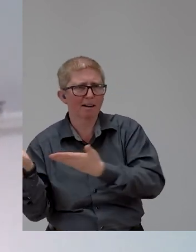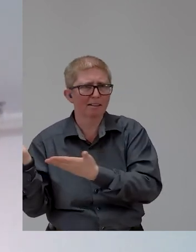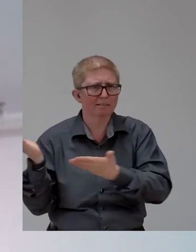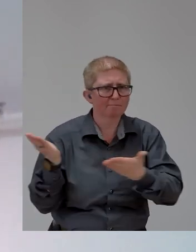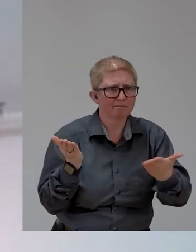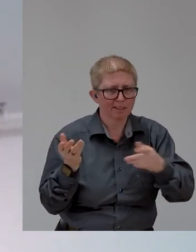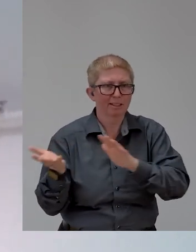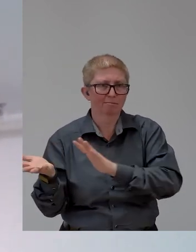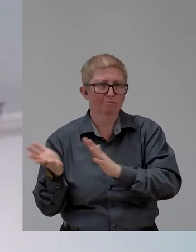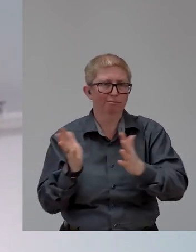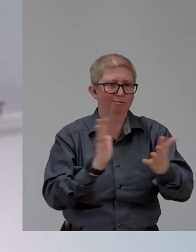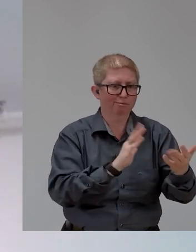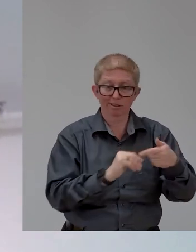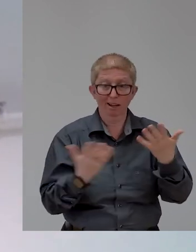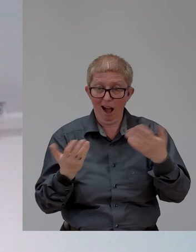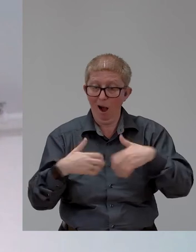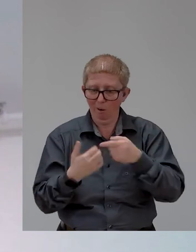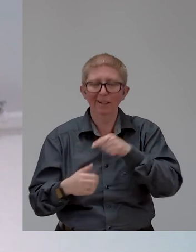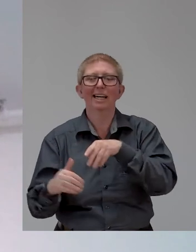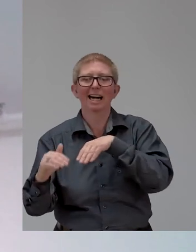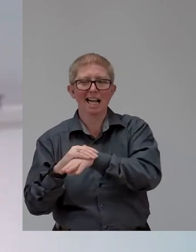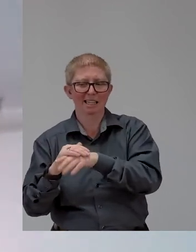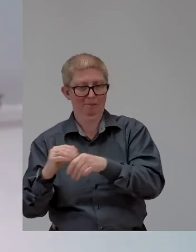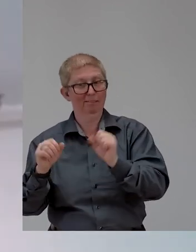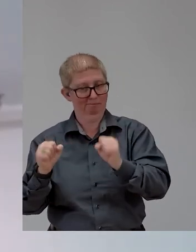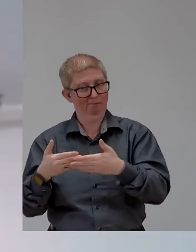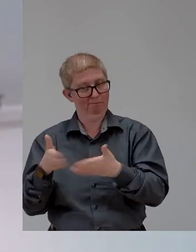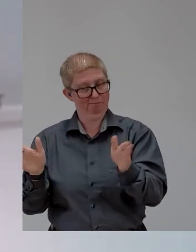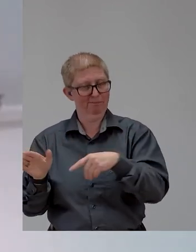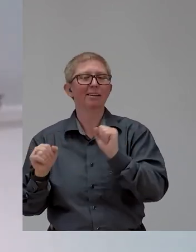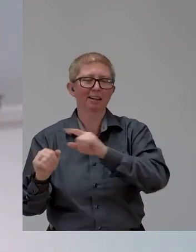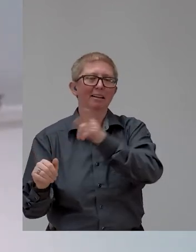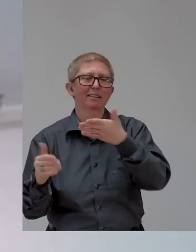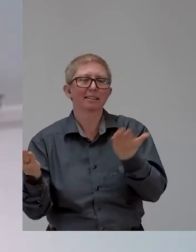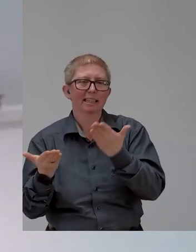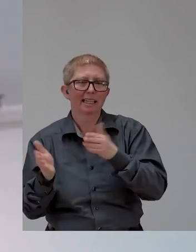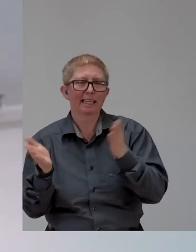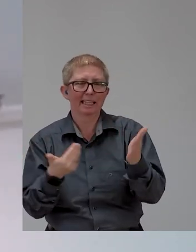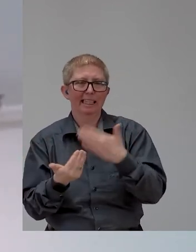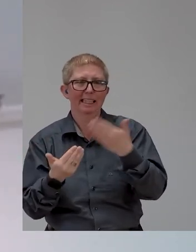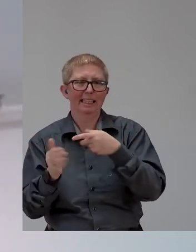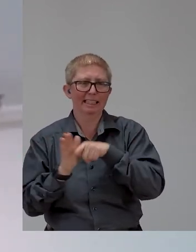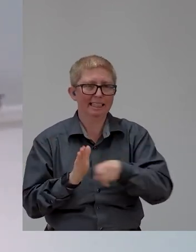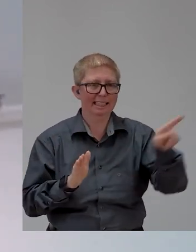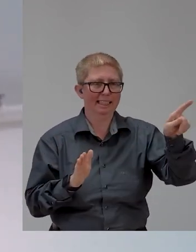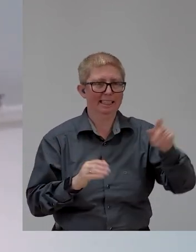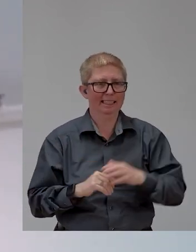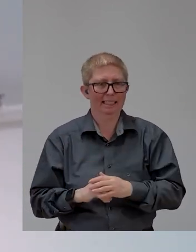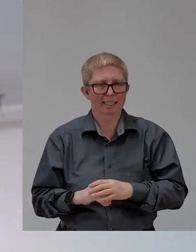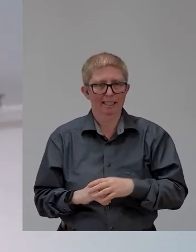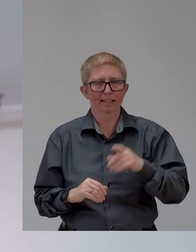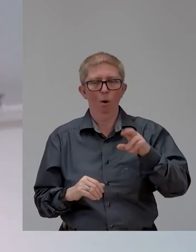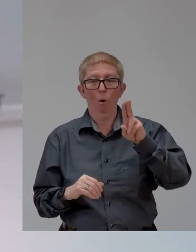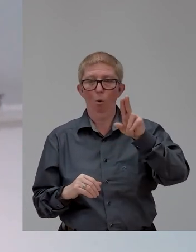in their communities. UNICEF's digital accessible textbook system is a great example of how we can